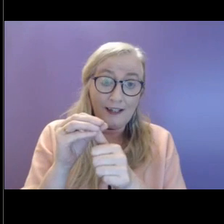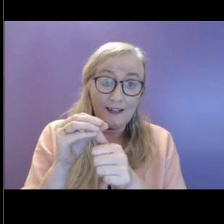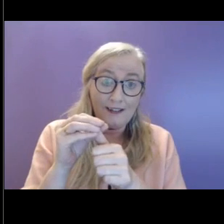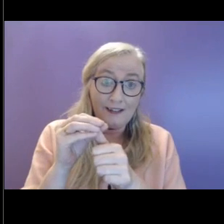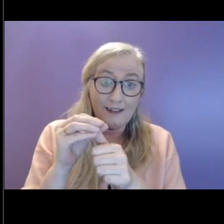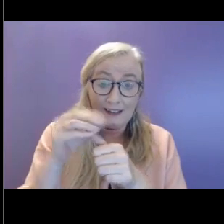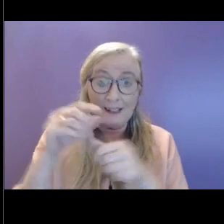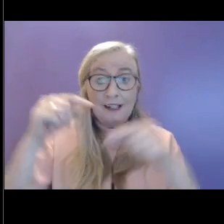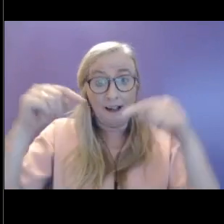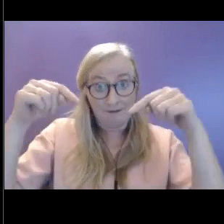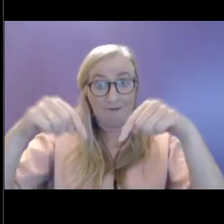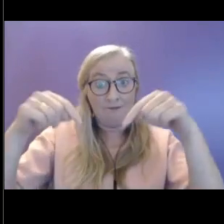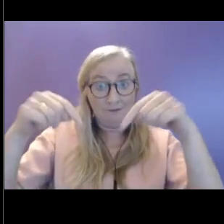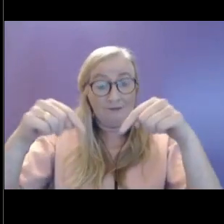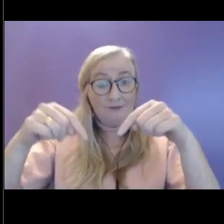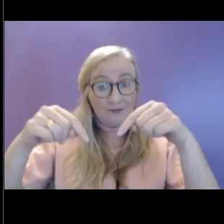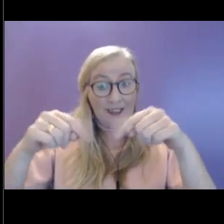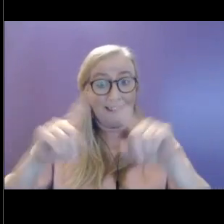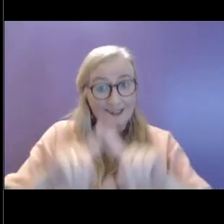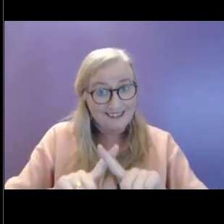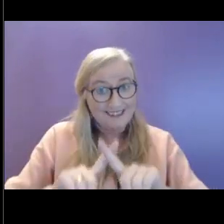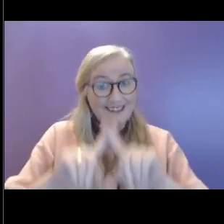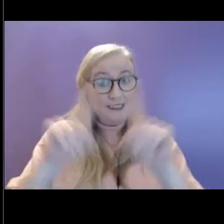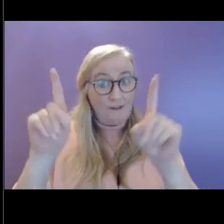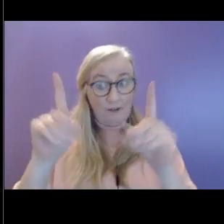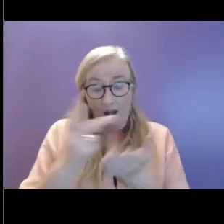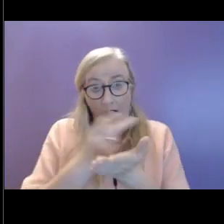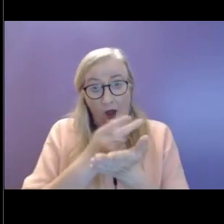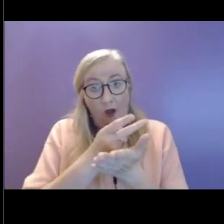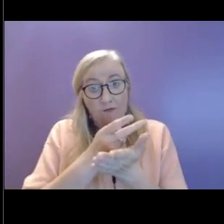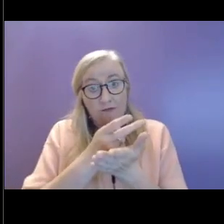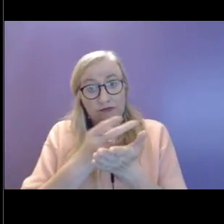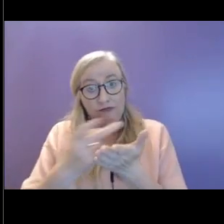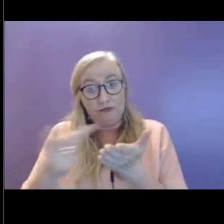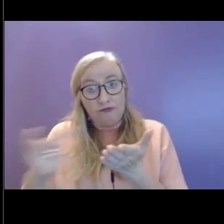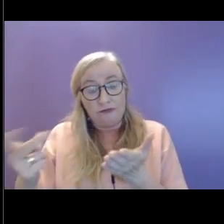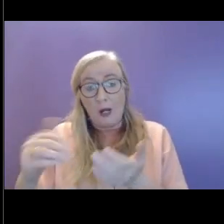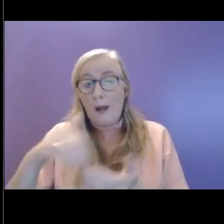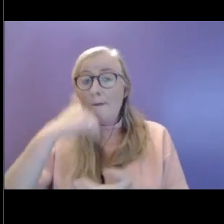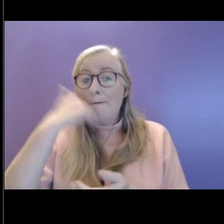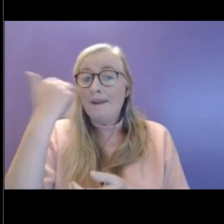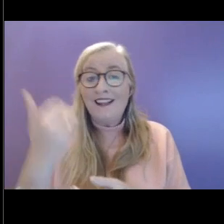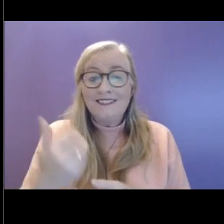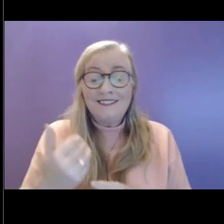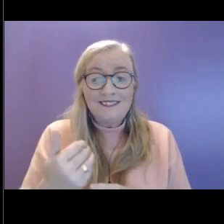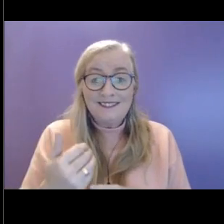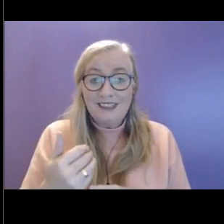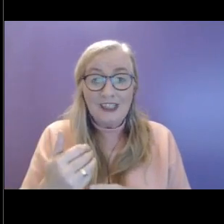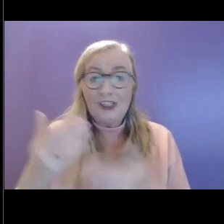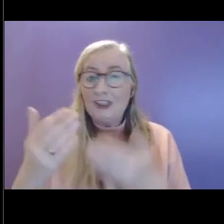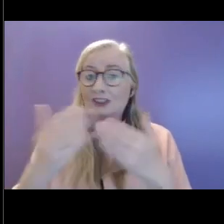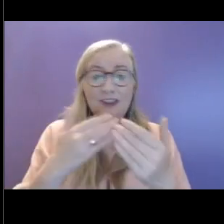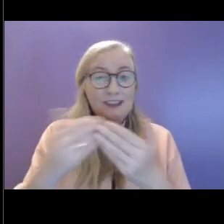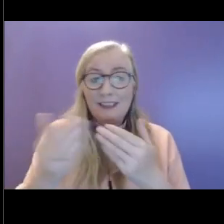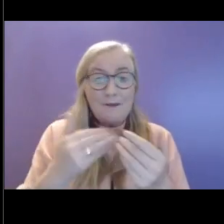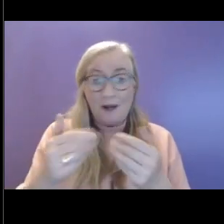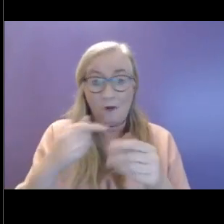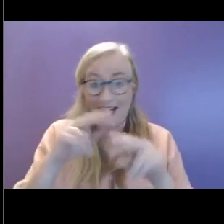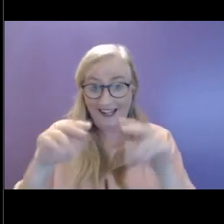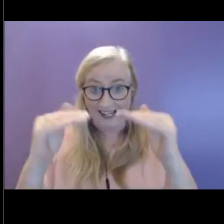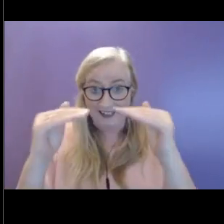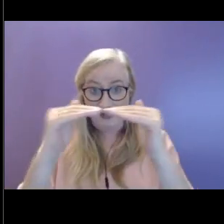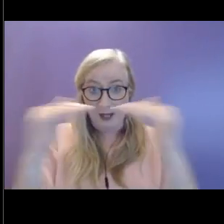it's particularly kind of different for this exhaustion funnel because we're not starting, even with the best of intentions, we're not starting at the top.